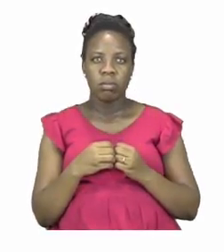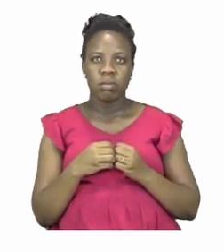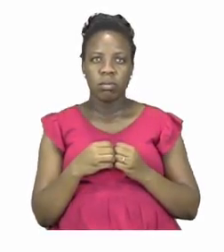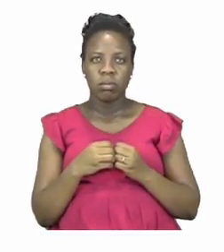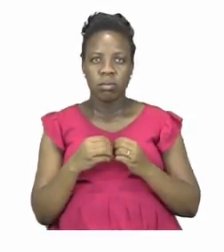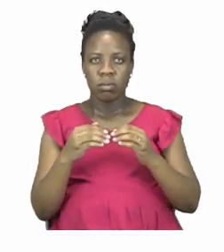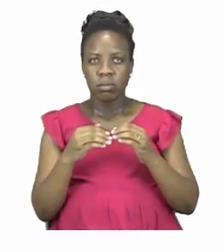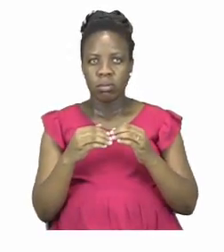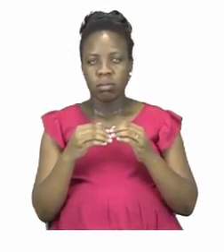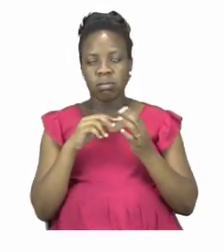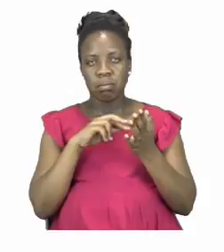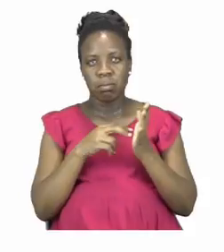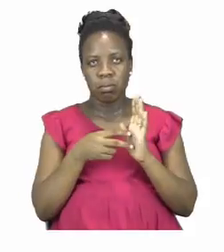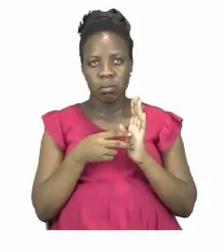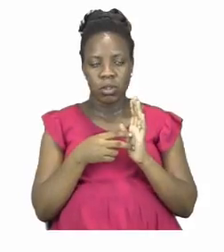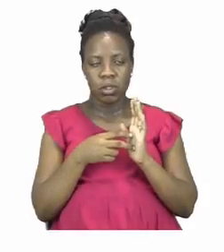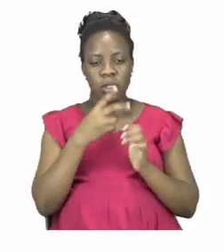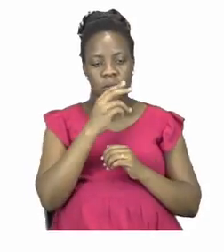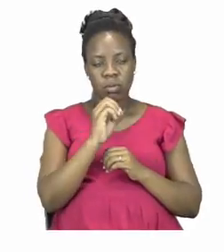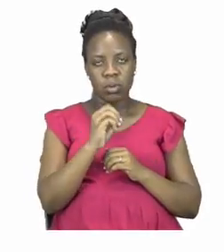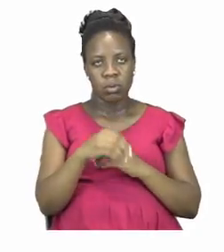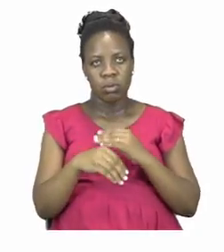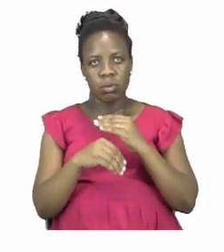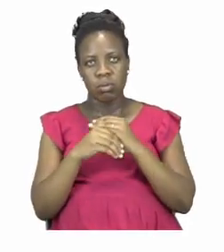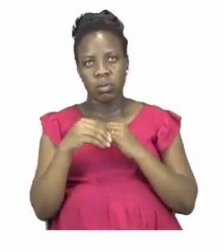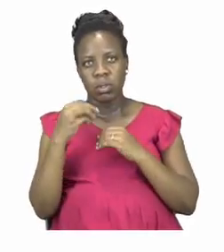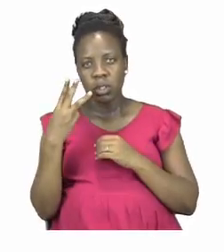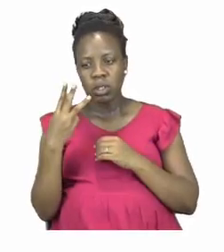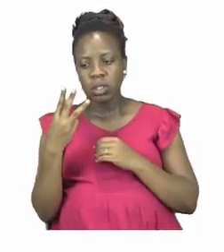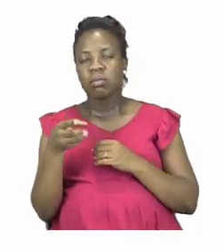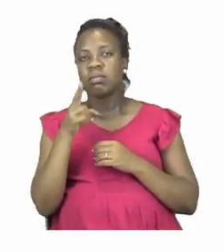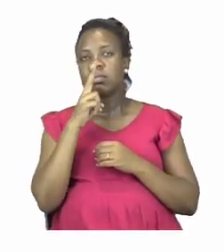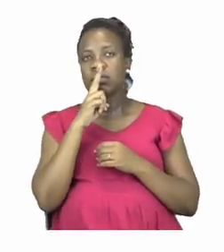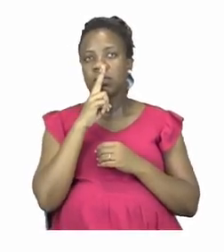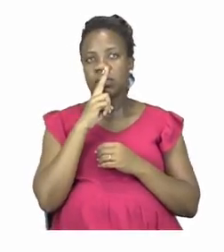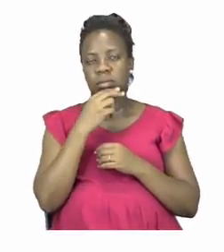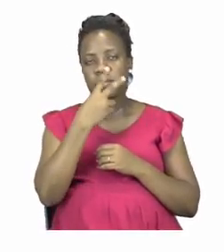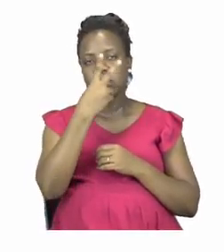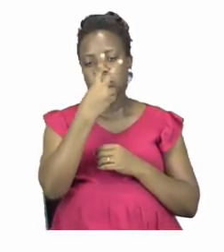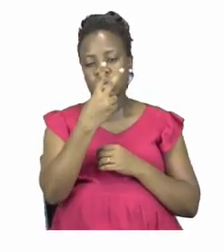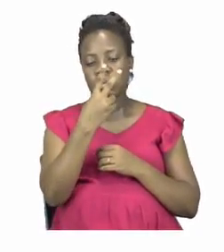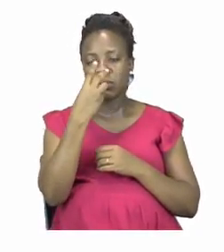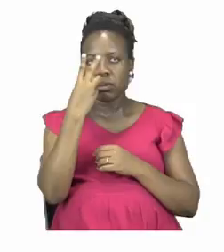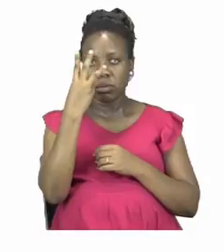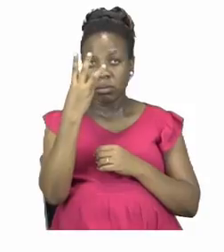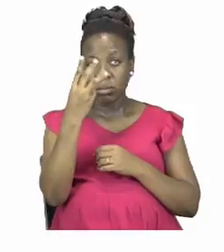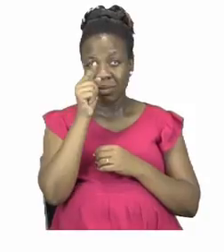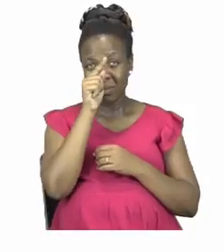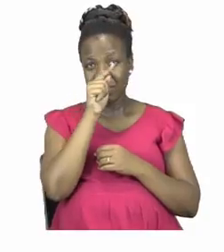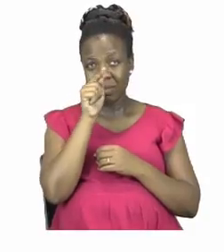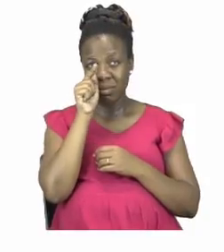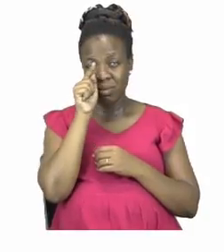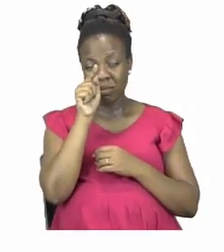Now that means if you take 20 plus 3 you will get the number 23.